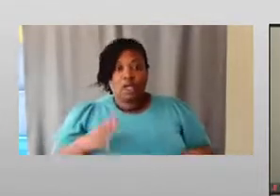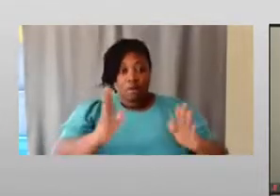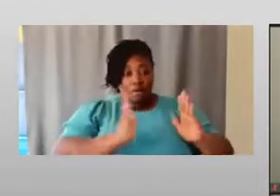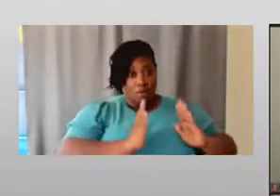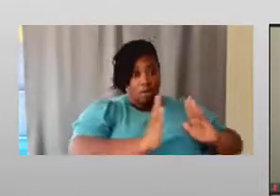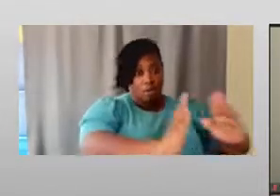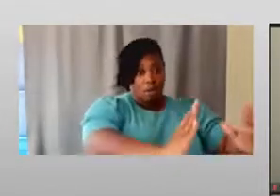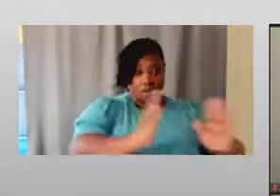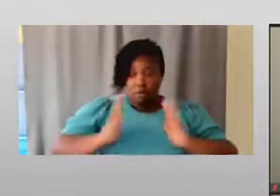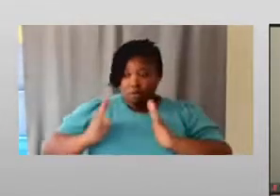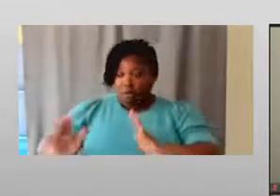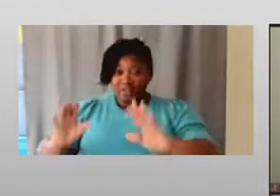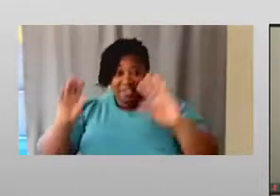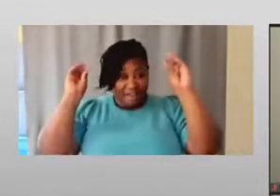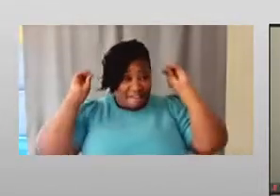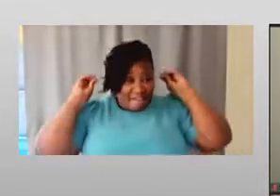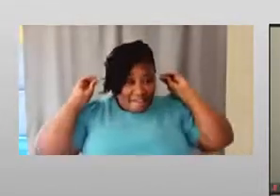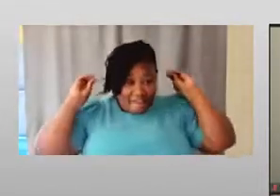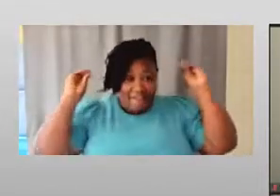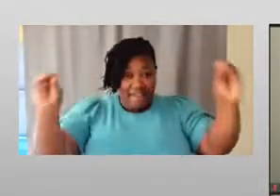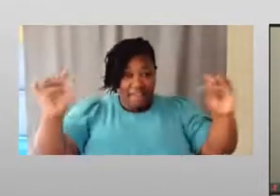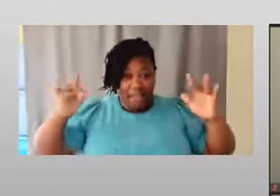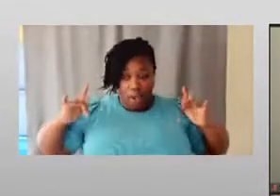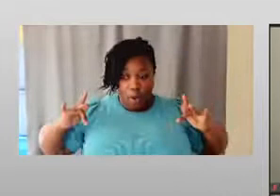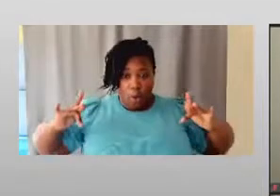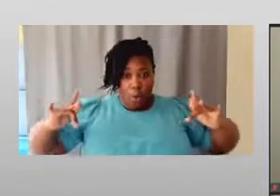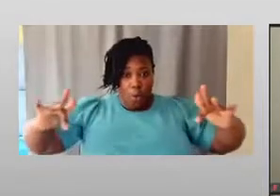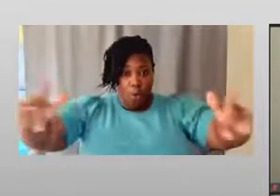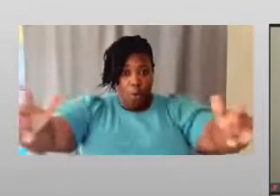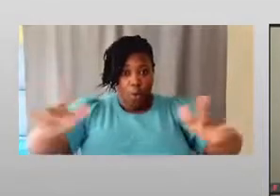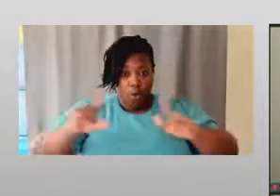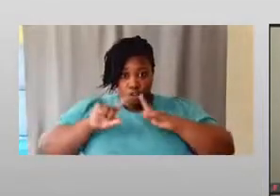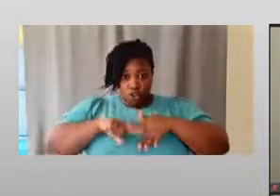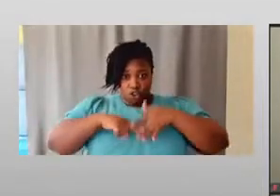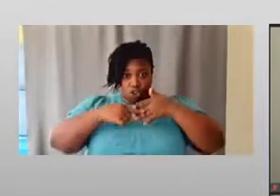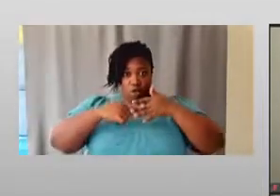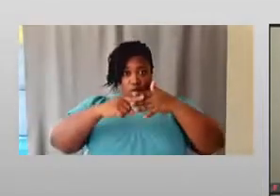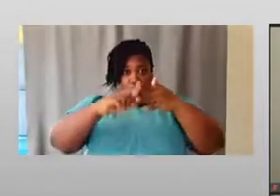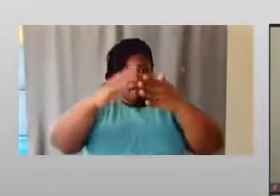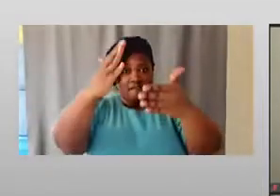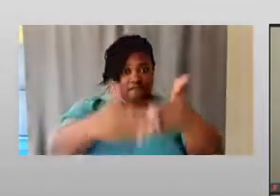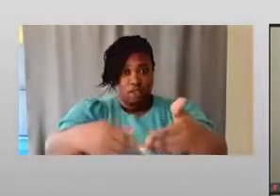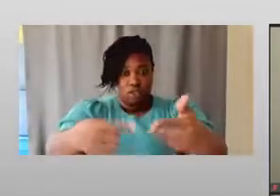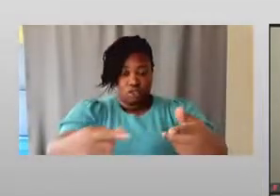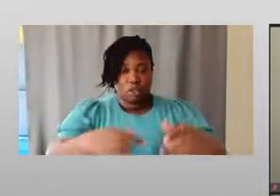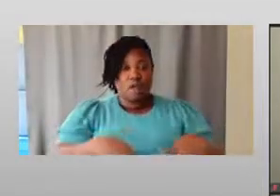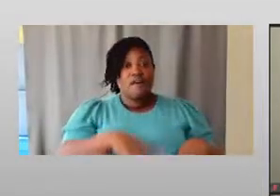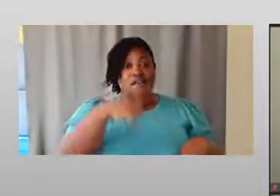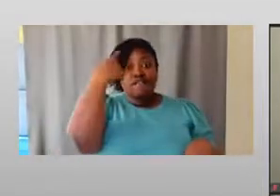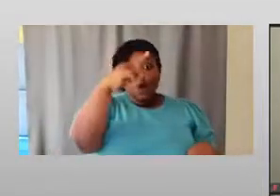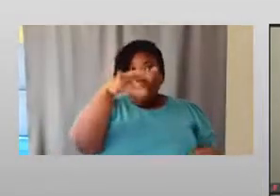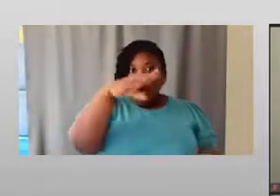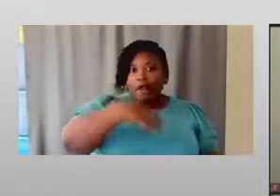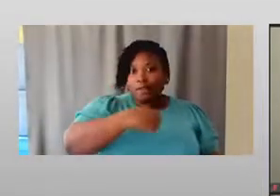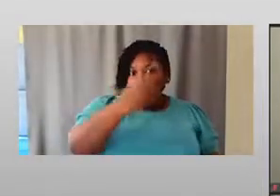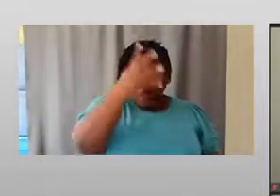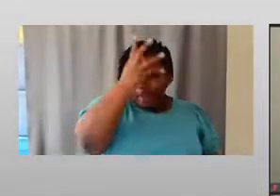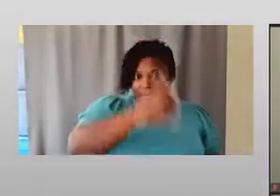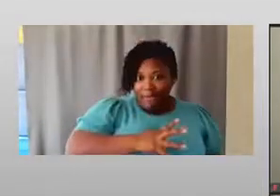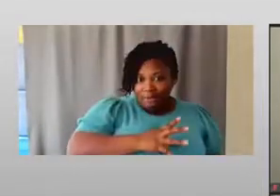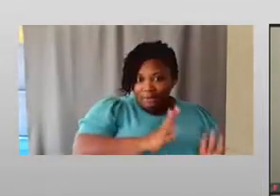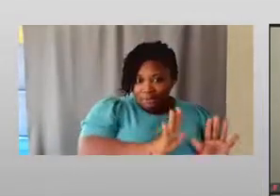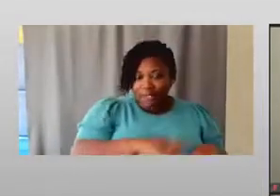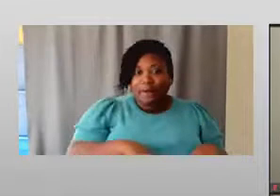there's nothing in the way between the start and the finish for the Caucasian man. But for the black woman, her